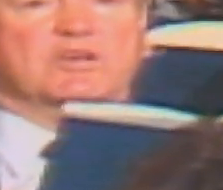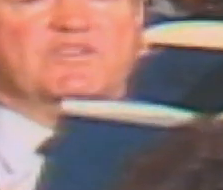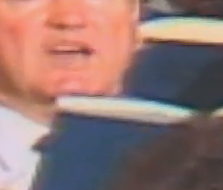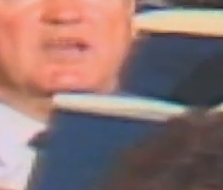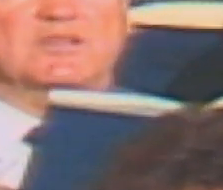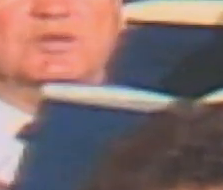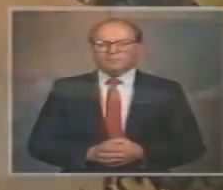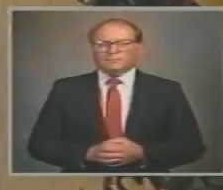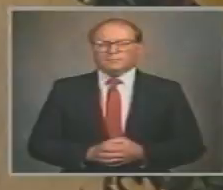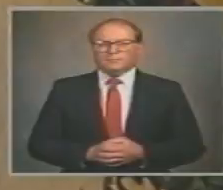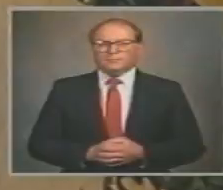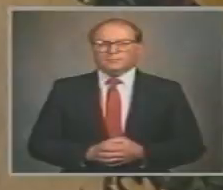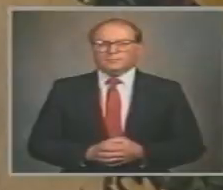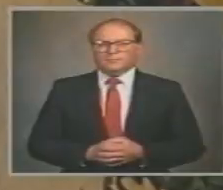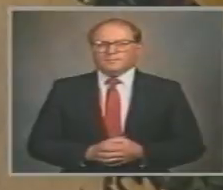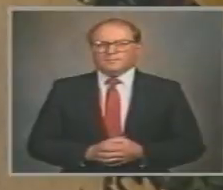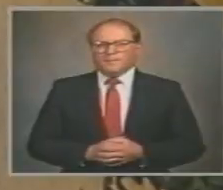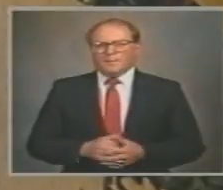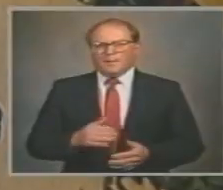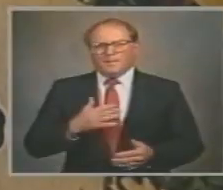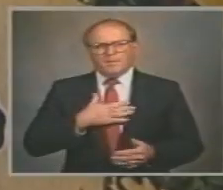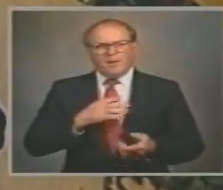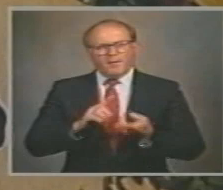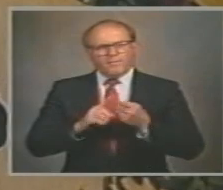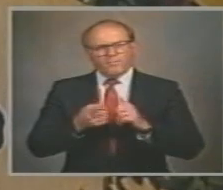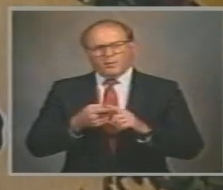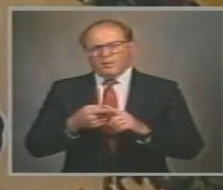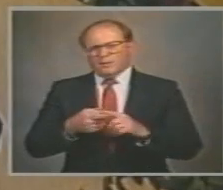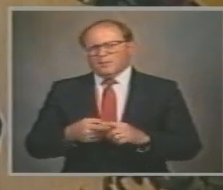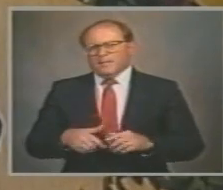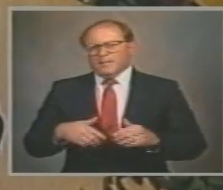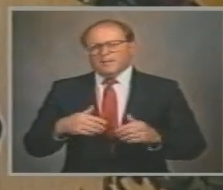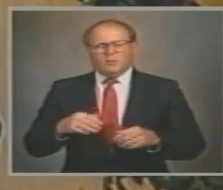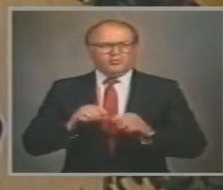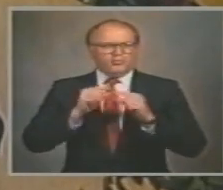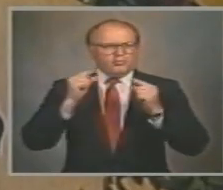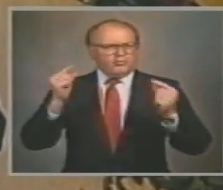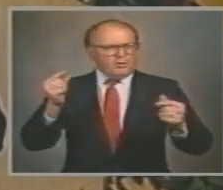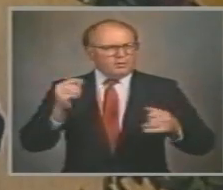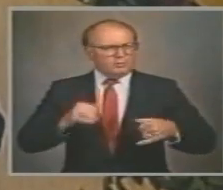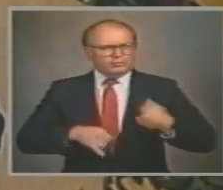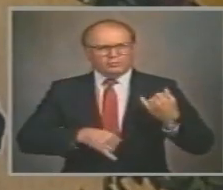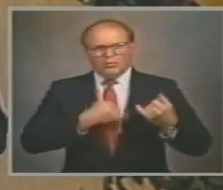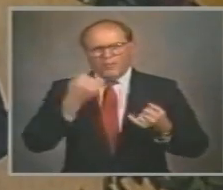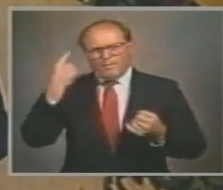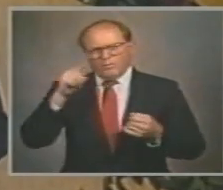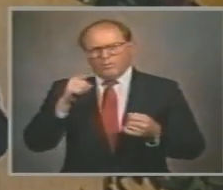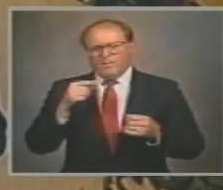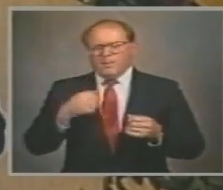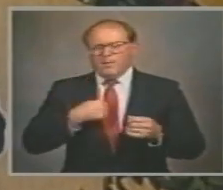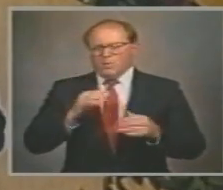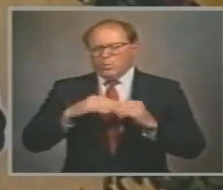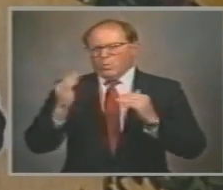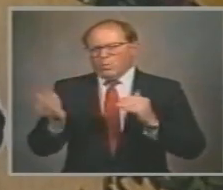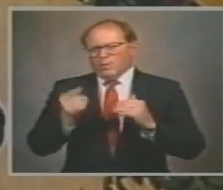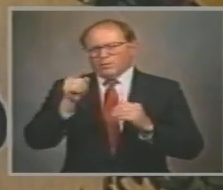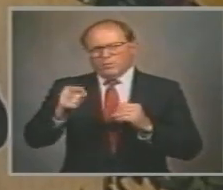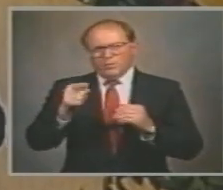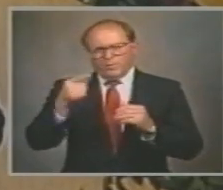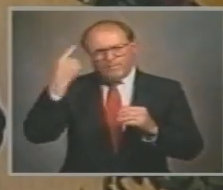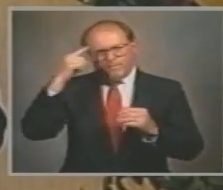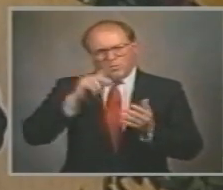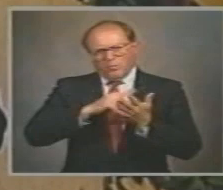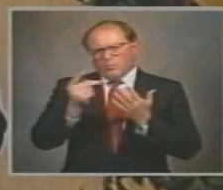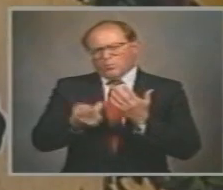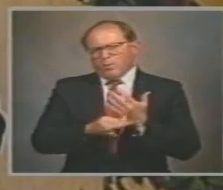Lyon. My friend, it gives me great joy to welcome you to the program In Search of the Lord's Way. You are part